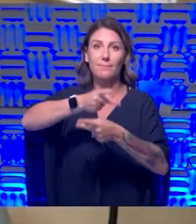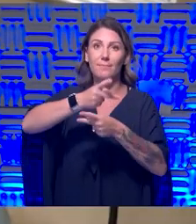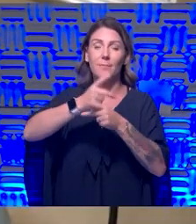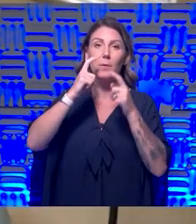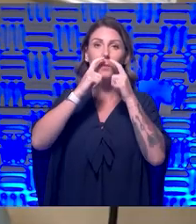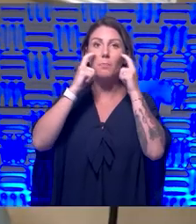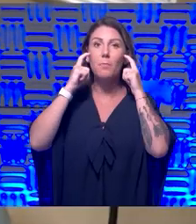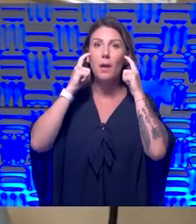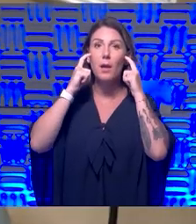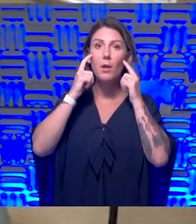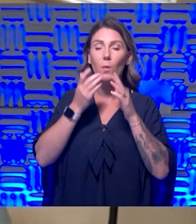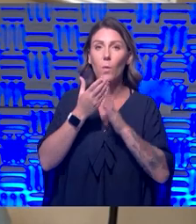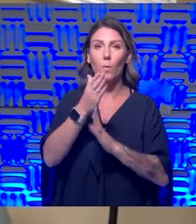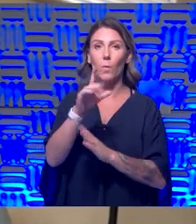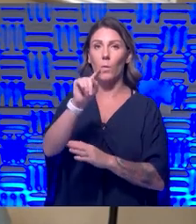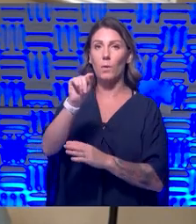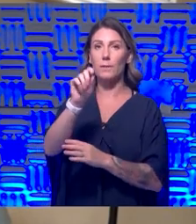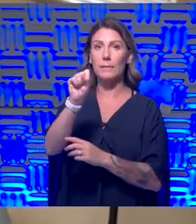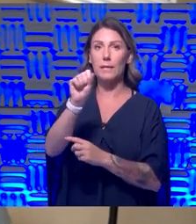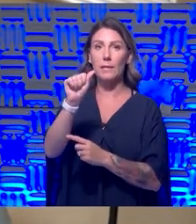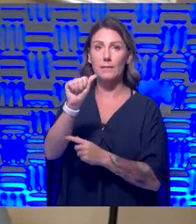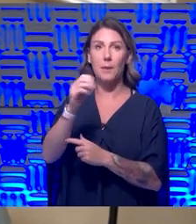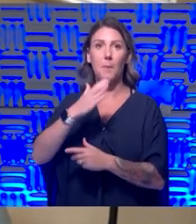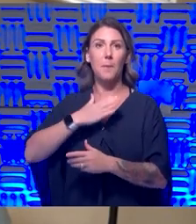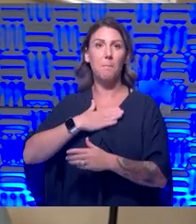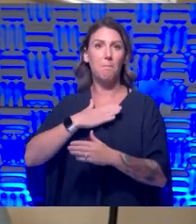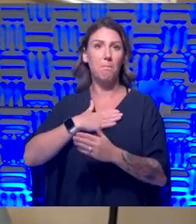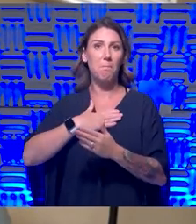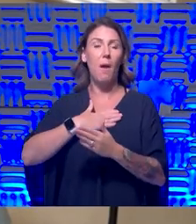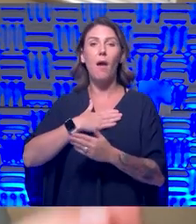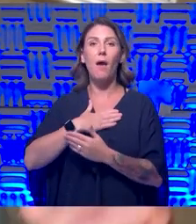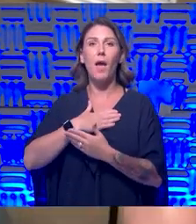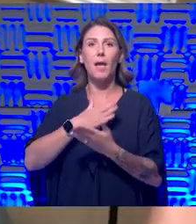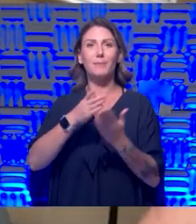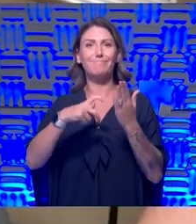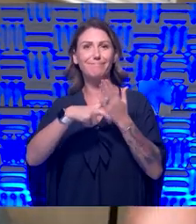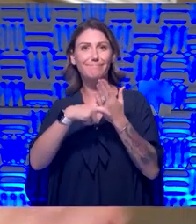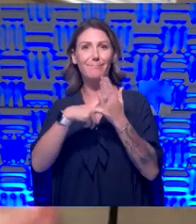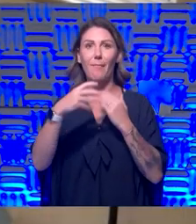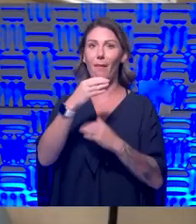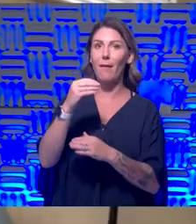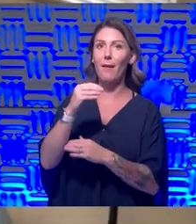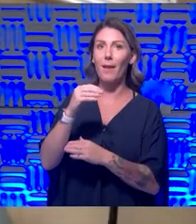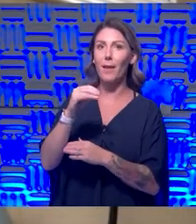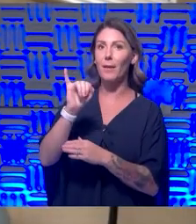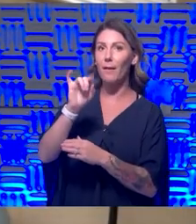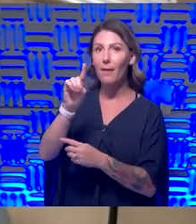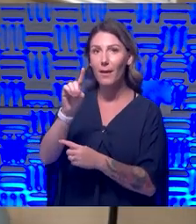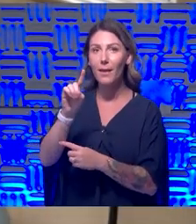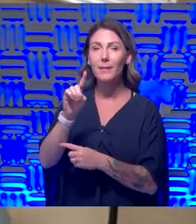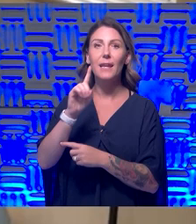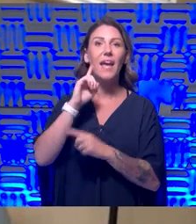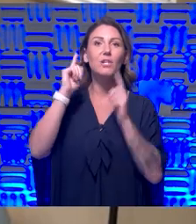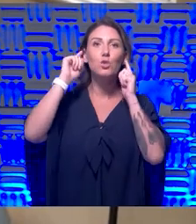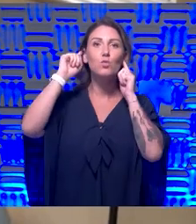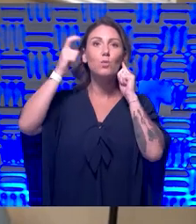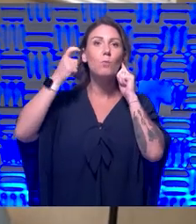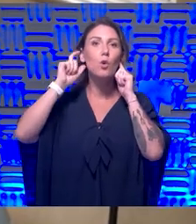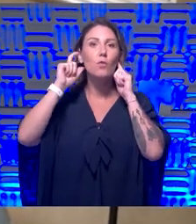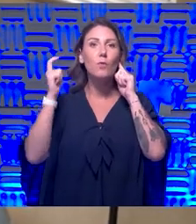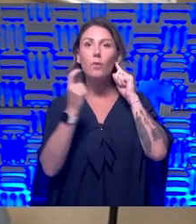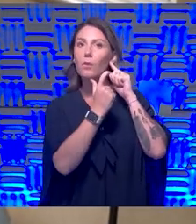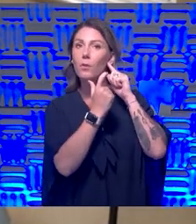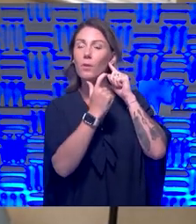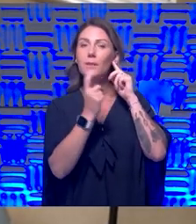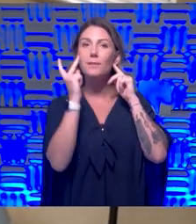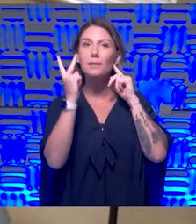Certainly when I went through TSA, just showing my boarding pass and ID, I just had to remove the ear loops so they could see my face. But other than that,